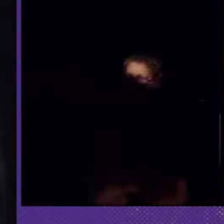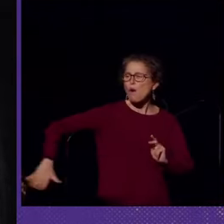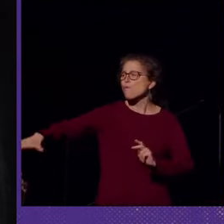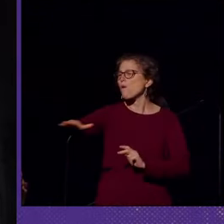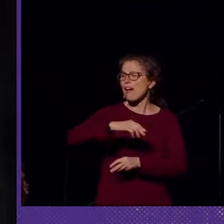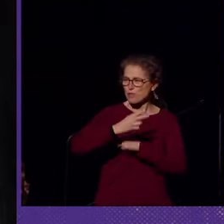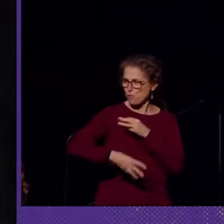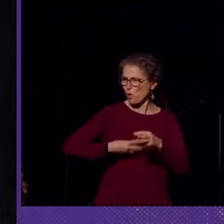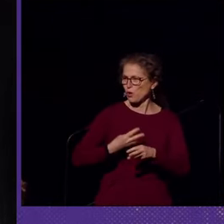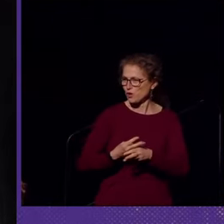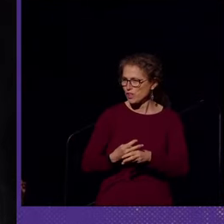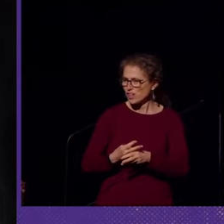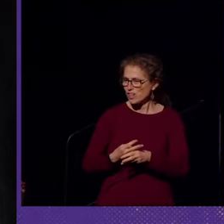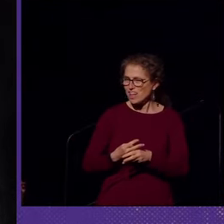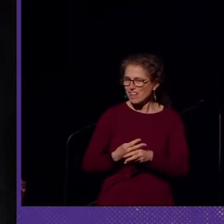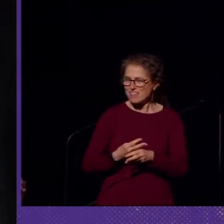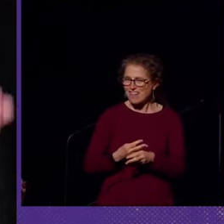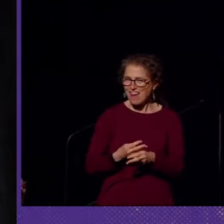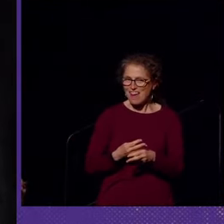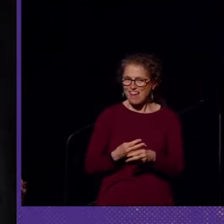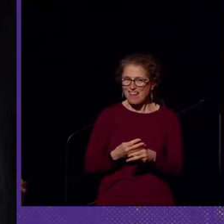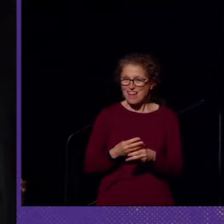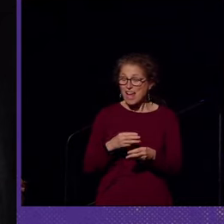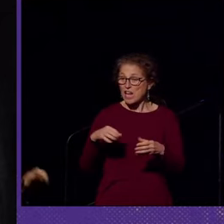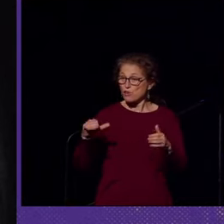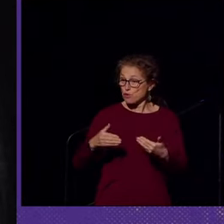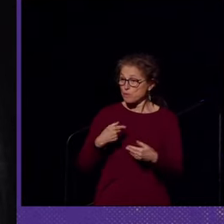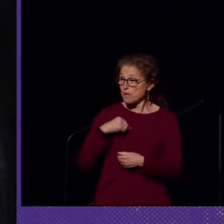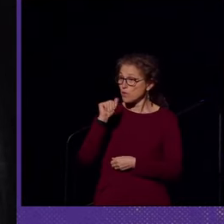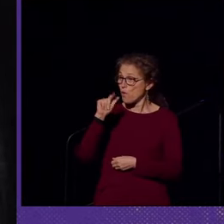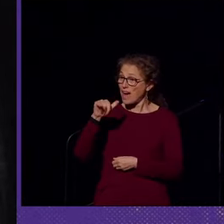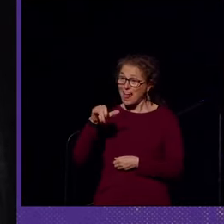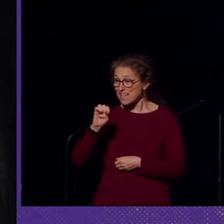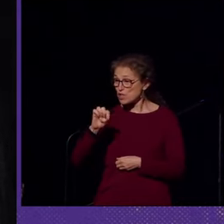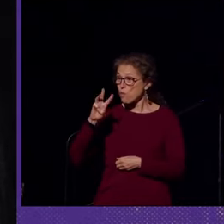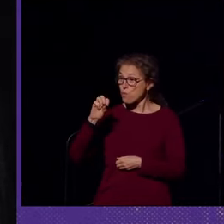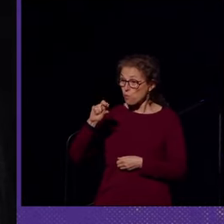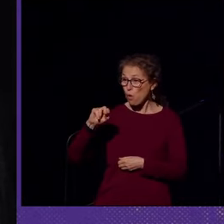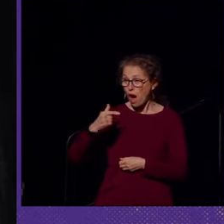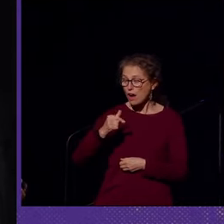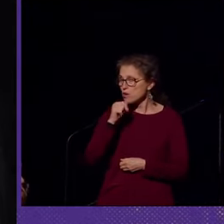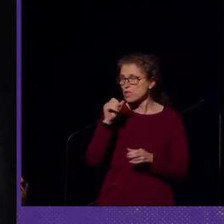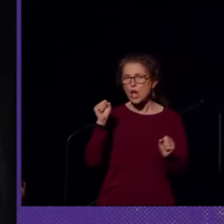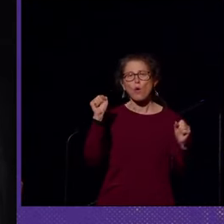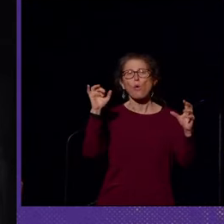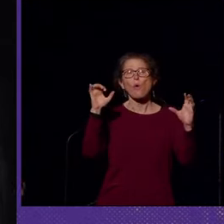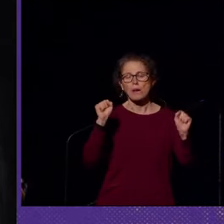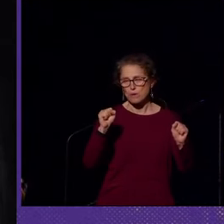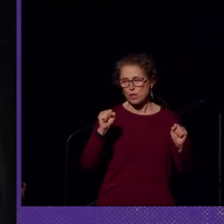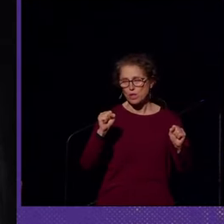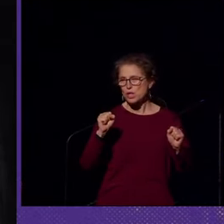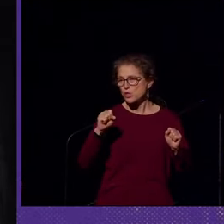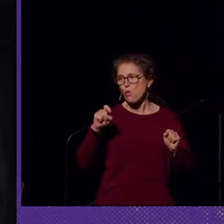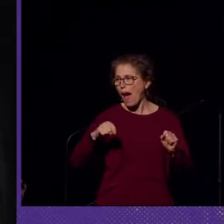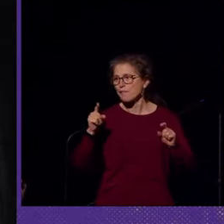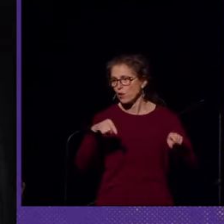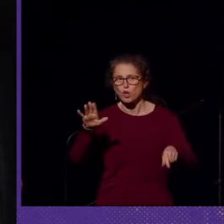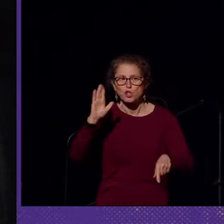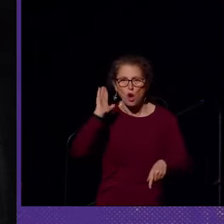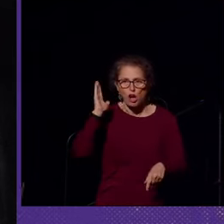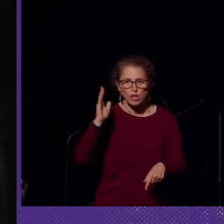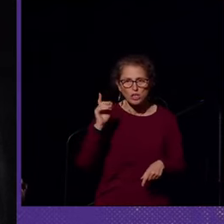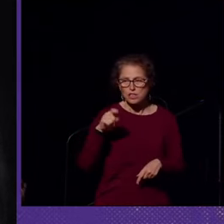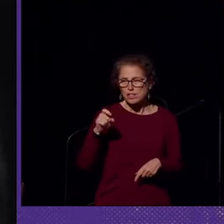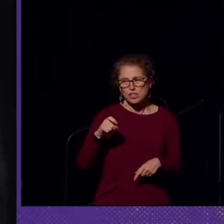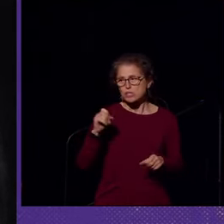world. It induced me to be Alice Wong, who is just incredible. You have to come to a talk, okay? I promise you it's going